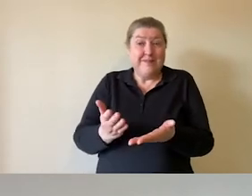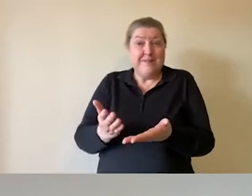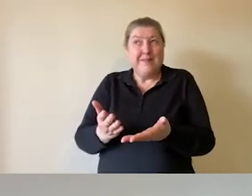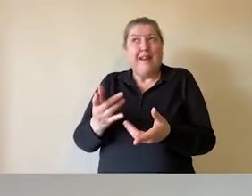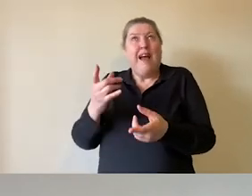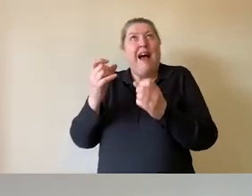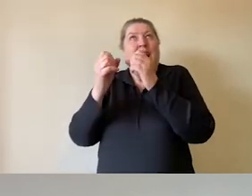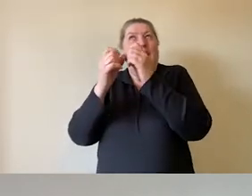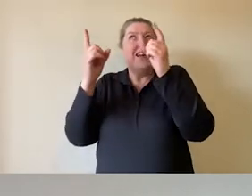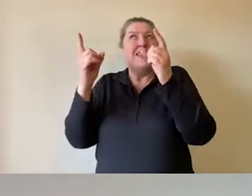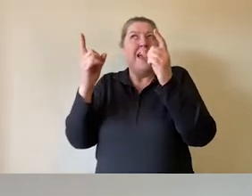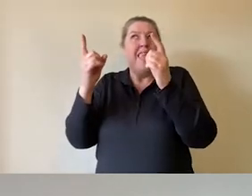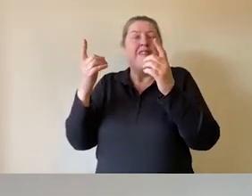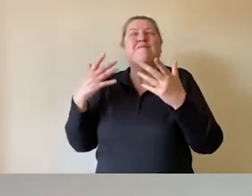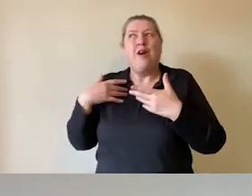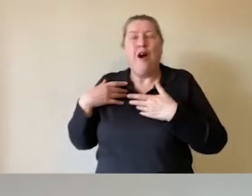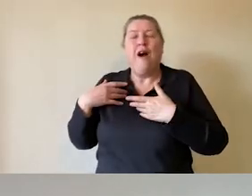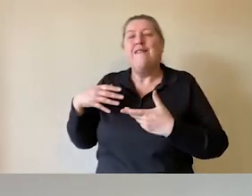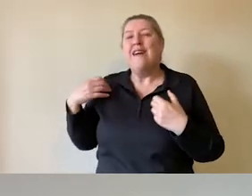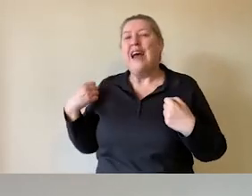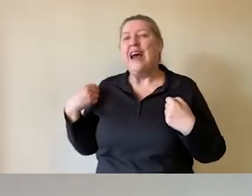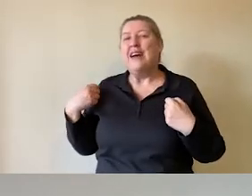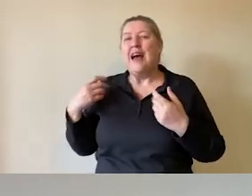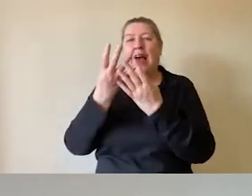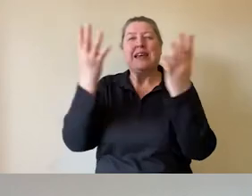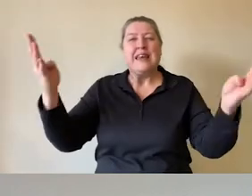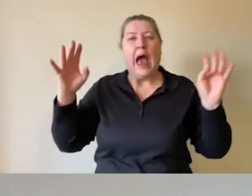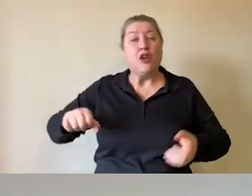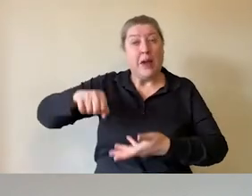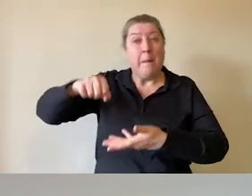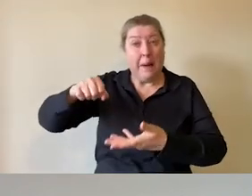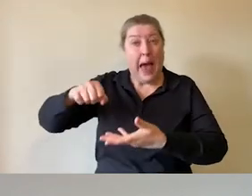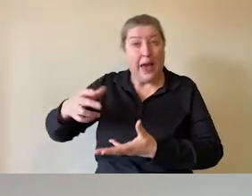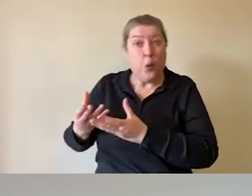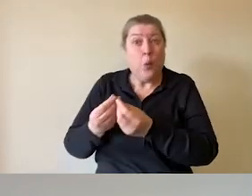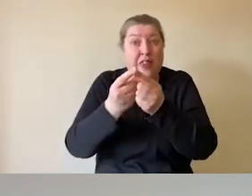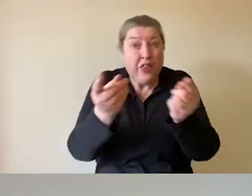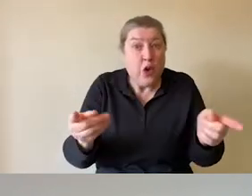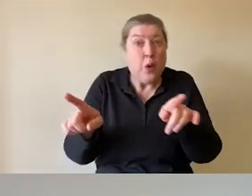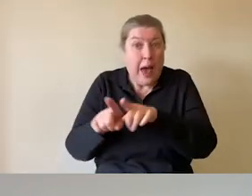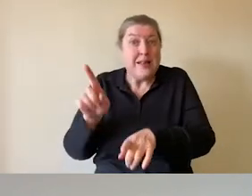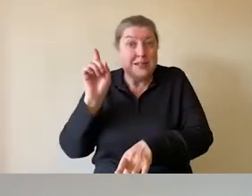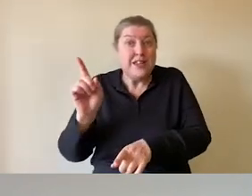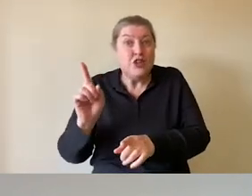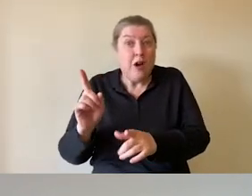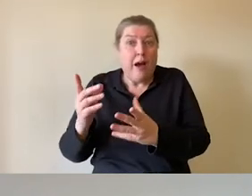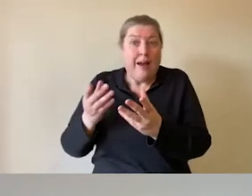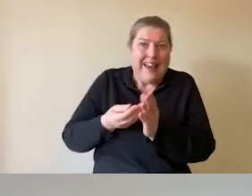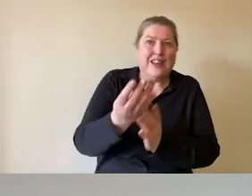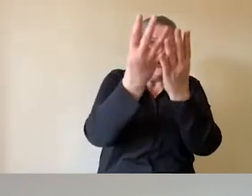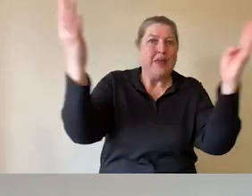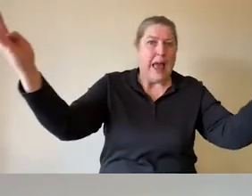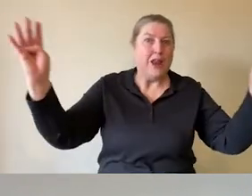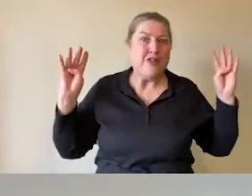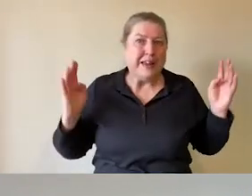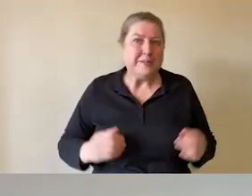a gallery bag full of resources with you as the teacher into that gallery. And one of